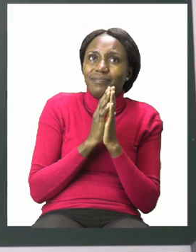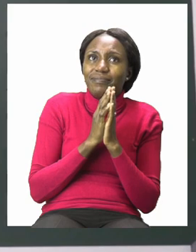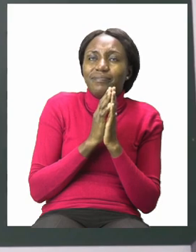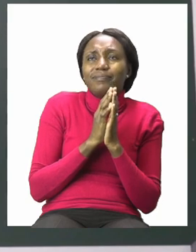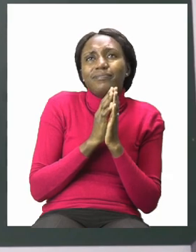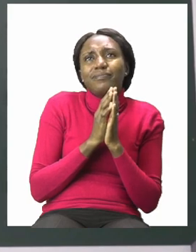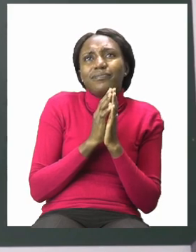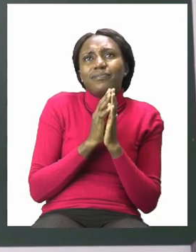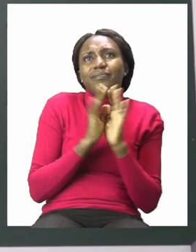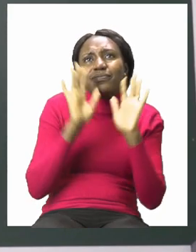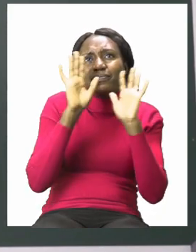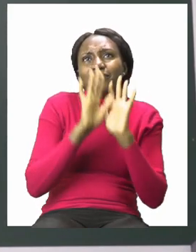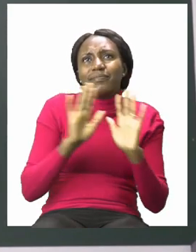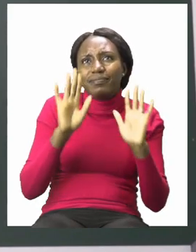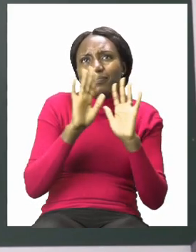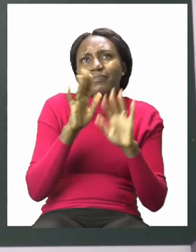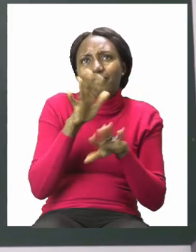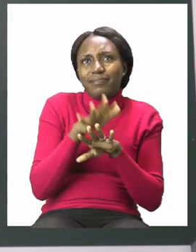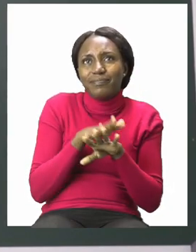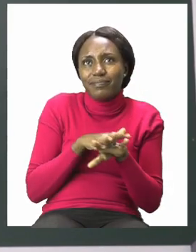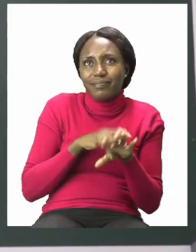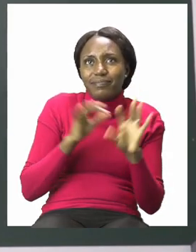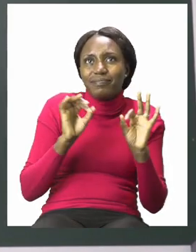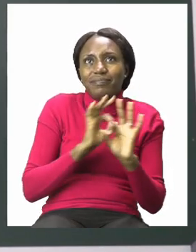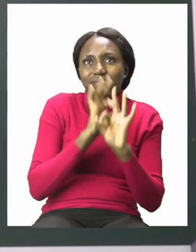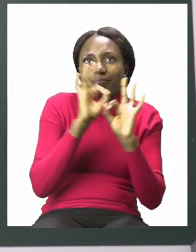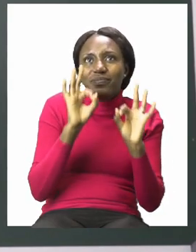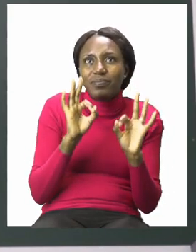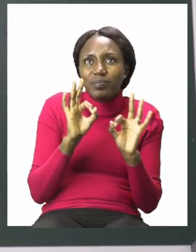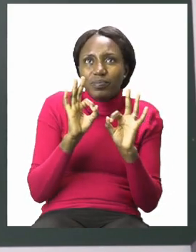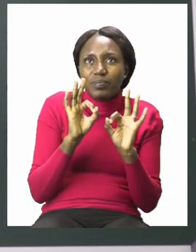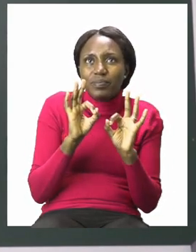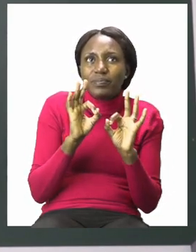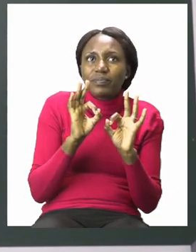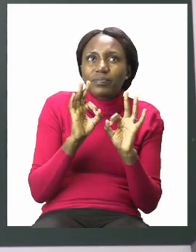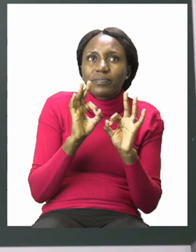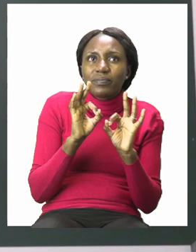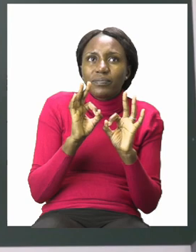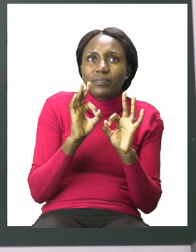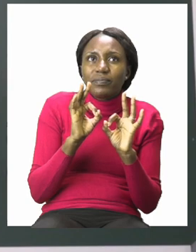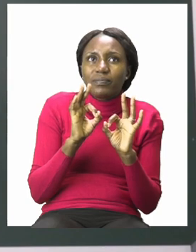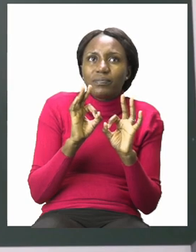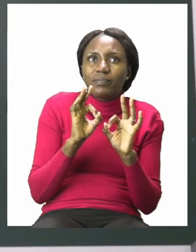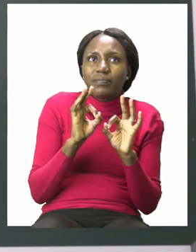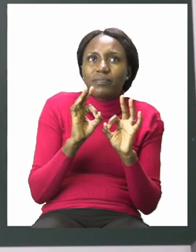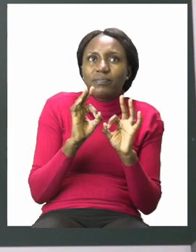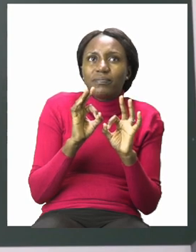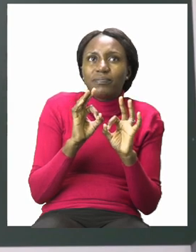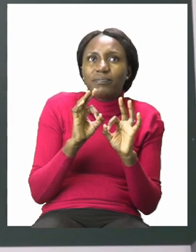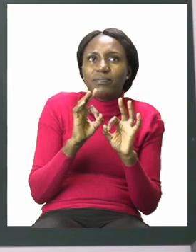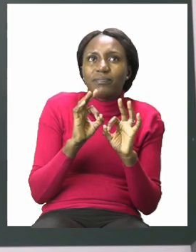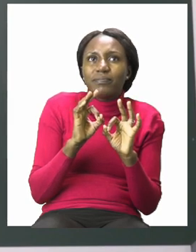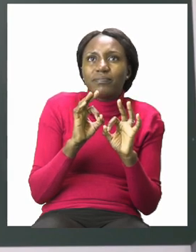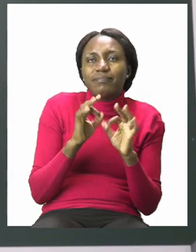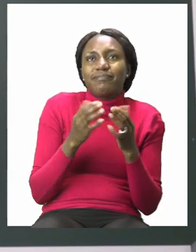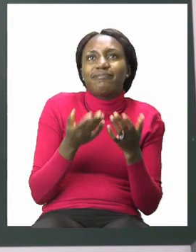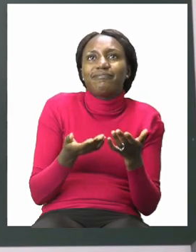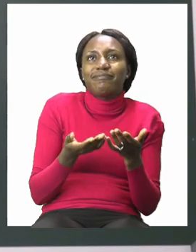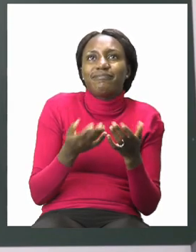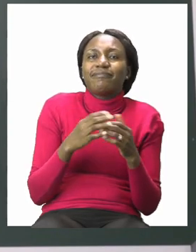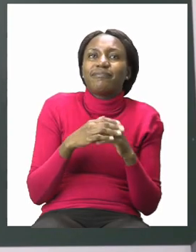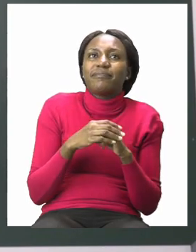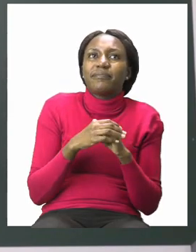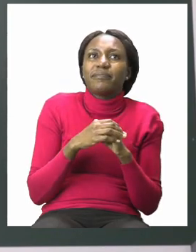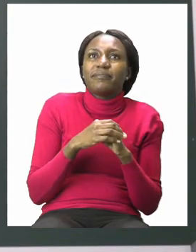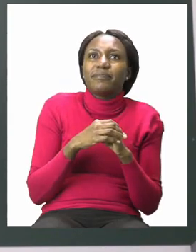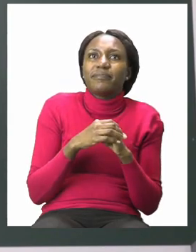or long strokes very quickly or slowly so